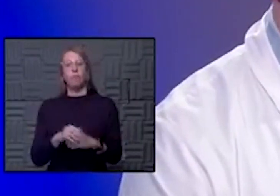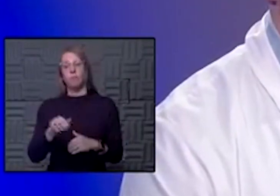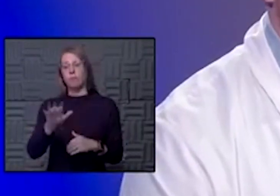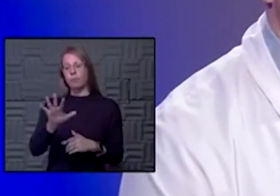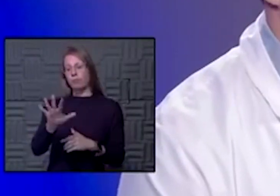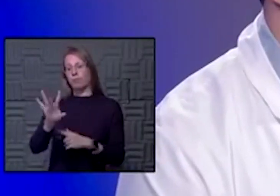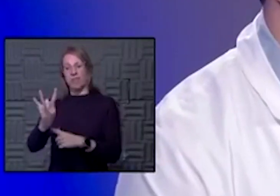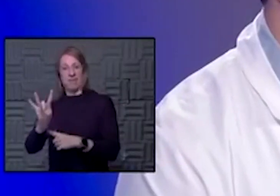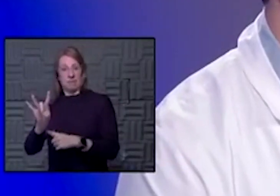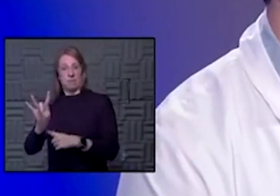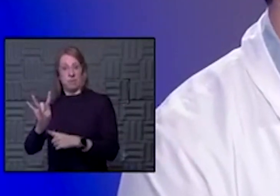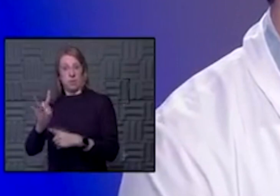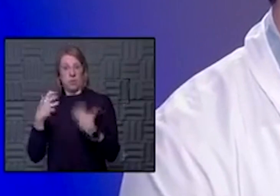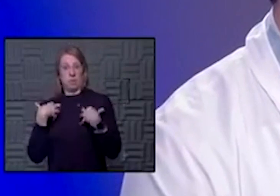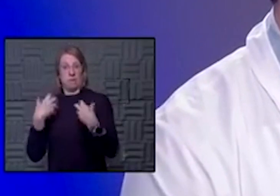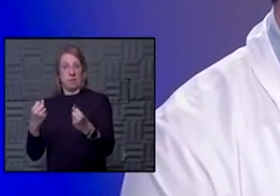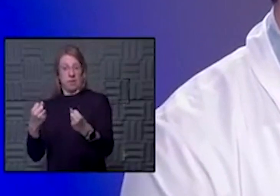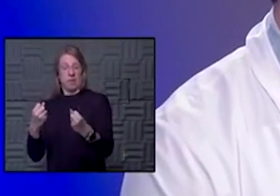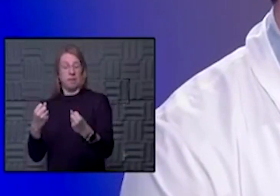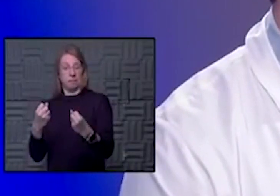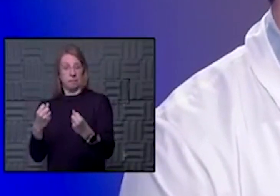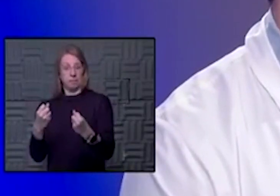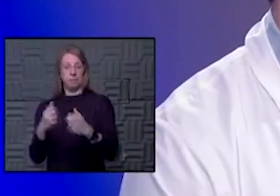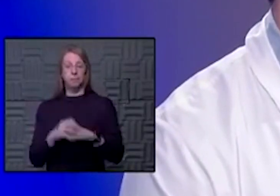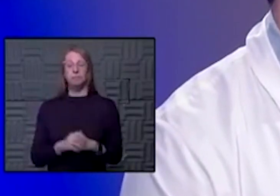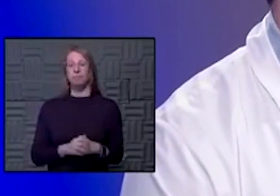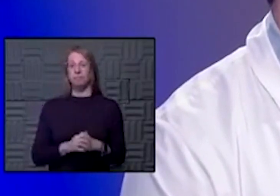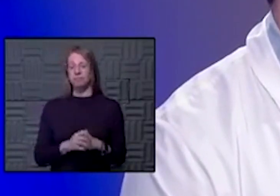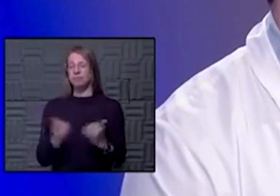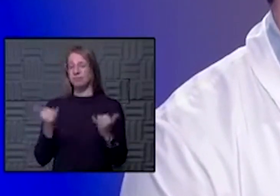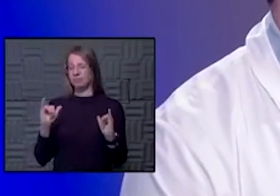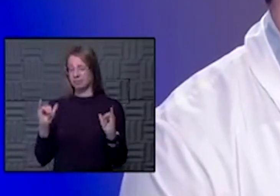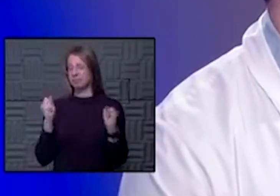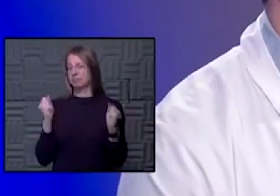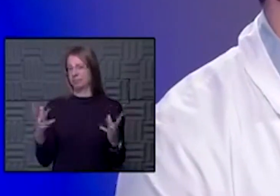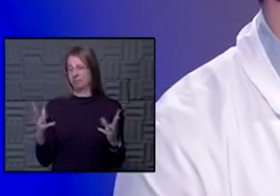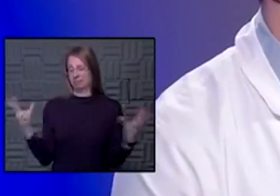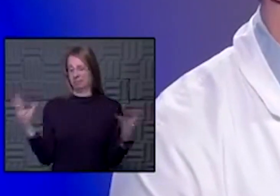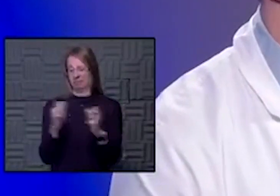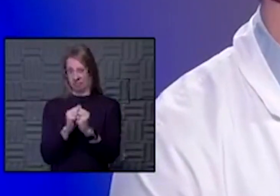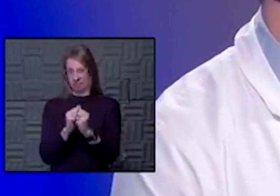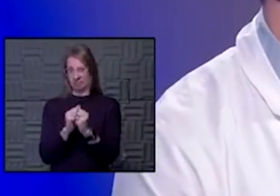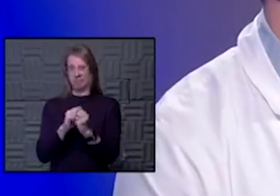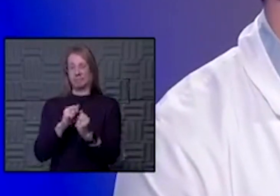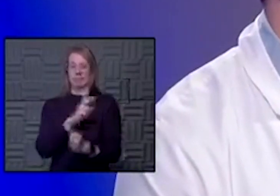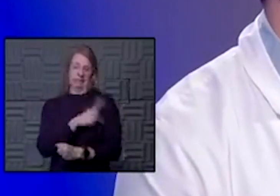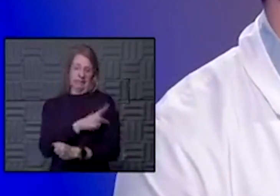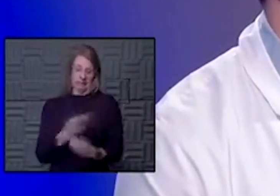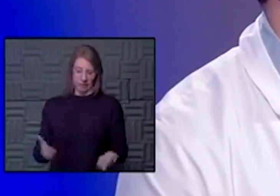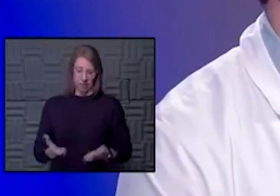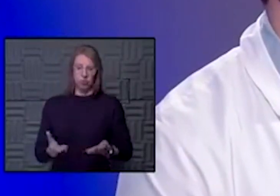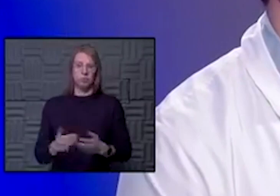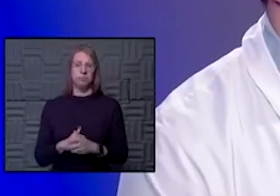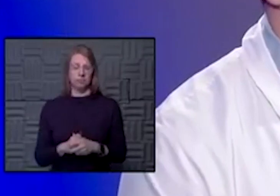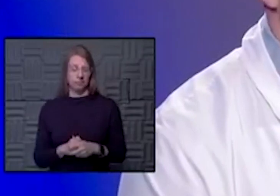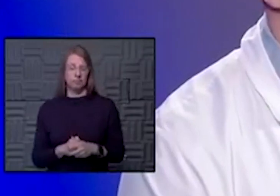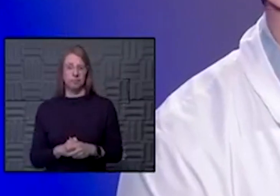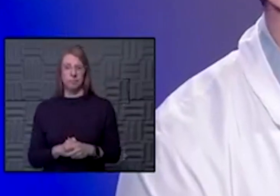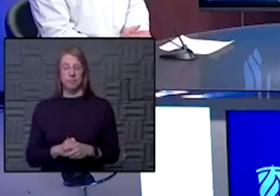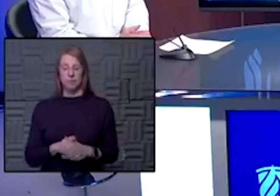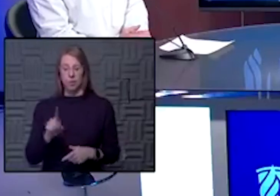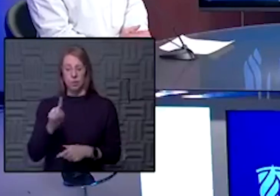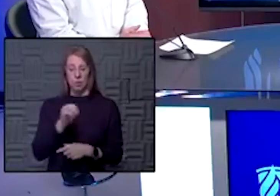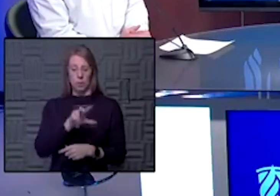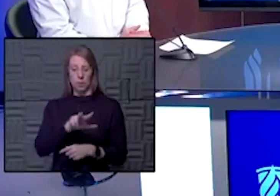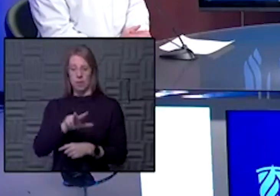58 that are in that recovery period as well. So we still have quite a few total patients that are here that otherwise. So it was